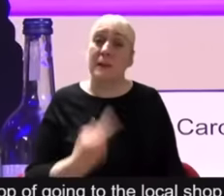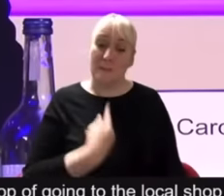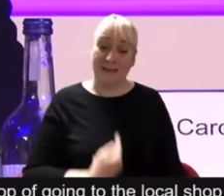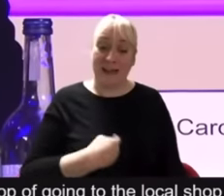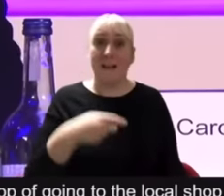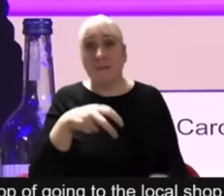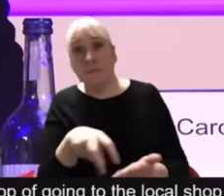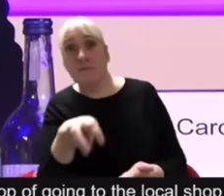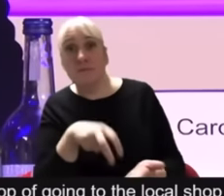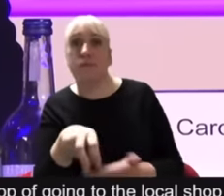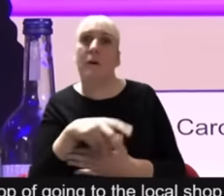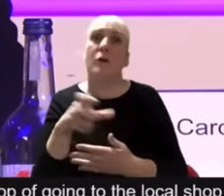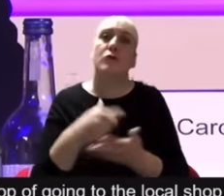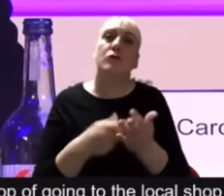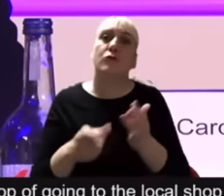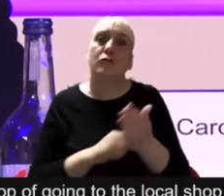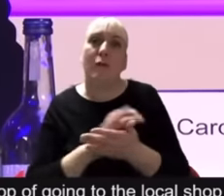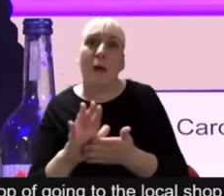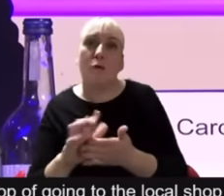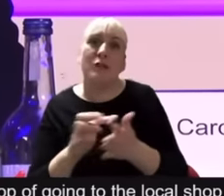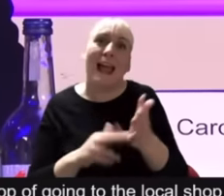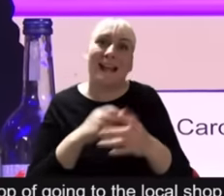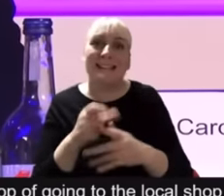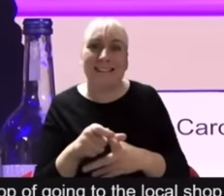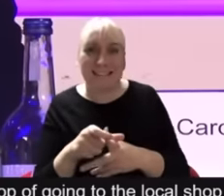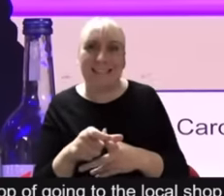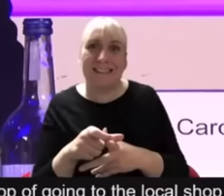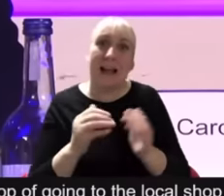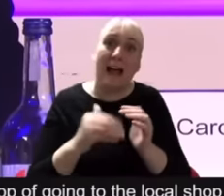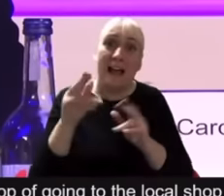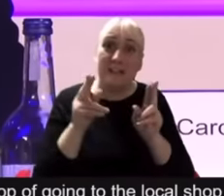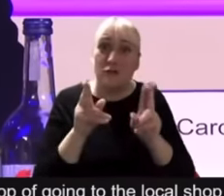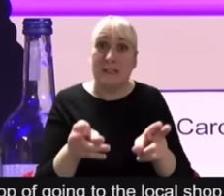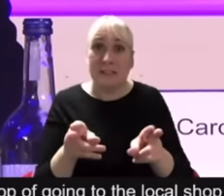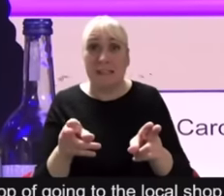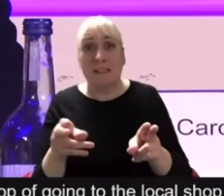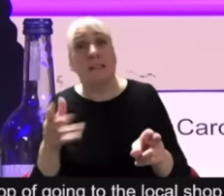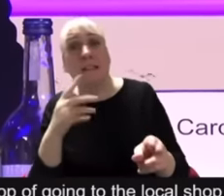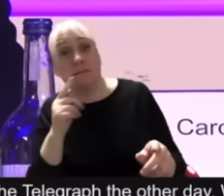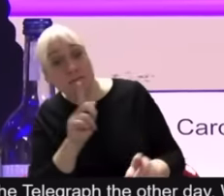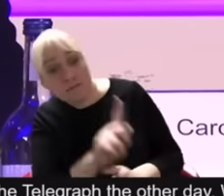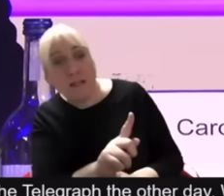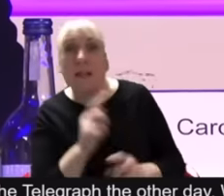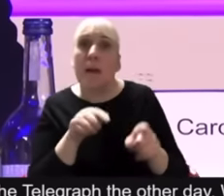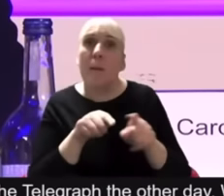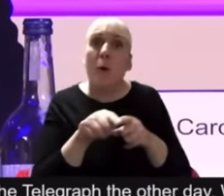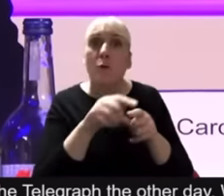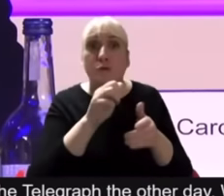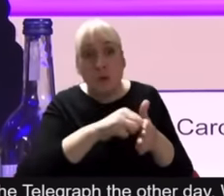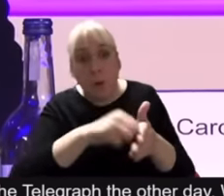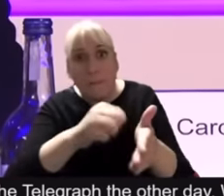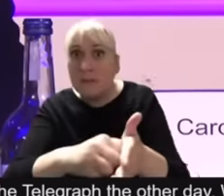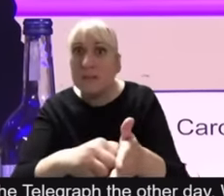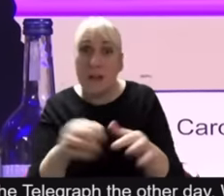High Street, with the Telegraph the other day. We went in most of the shops and not one of them thought the ULES was a good idea. Not